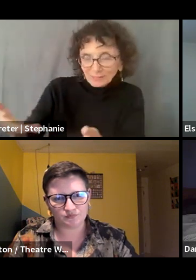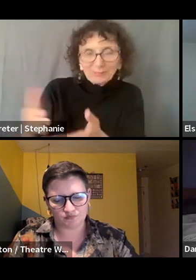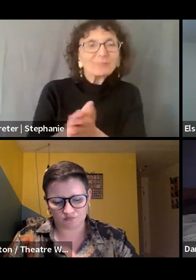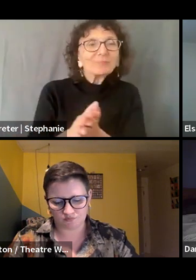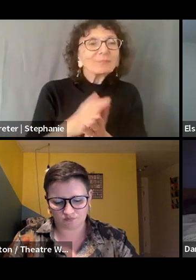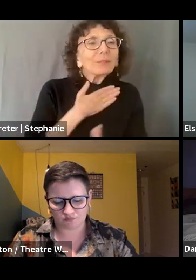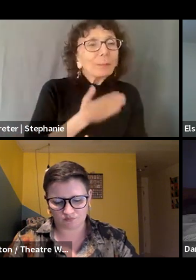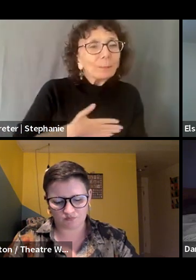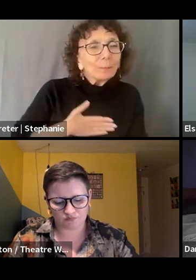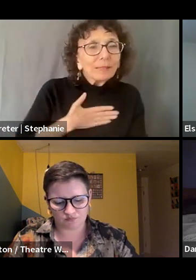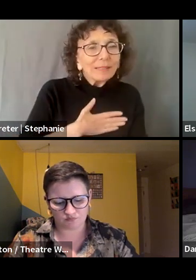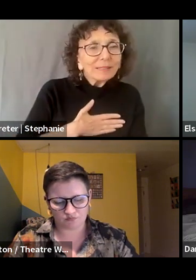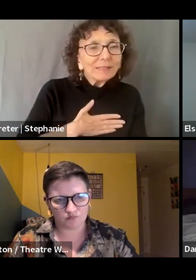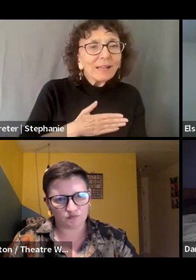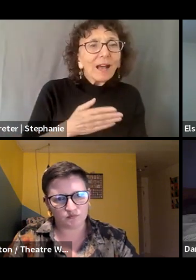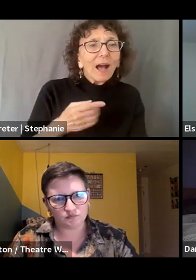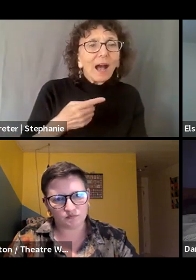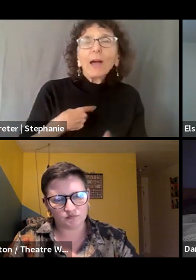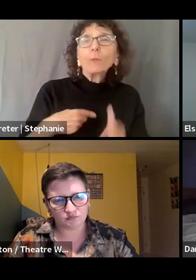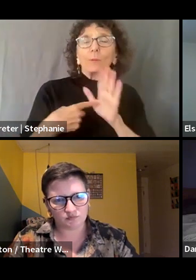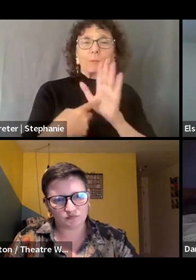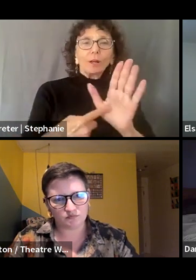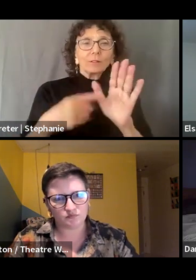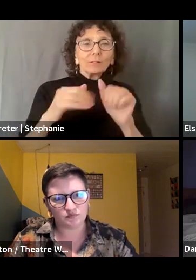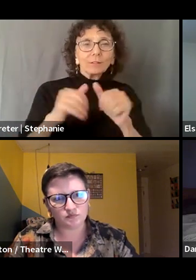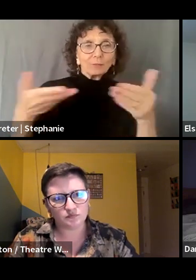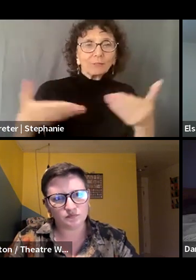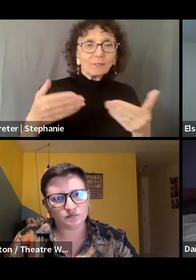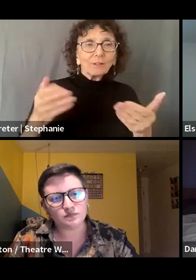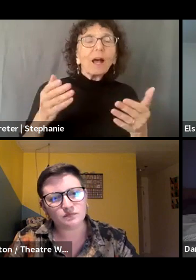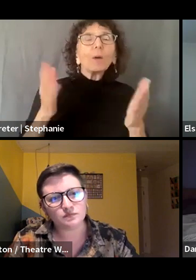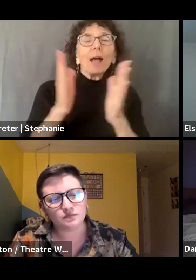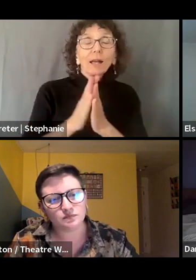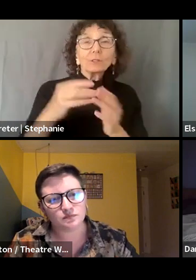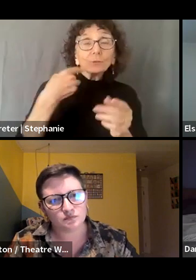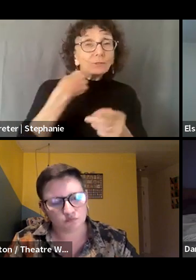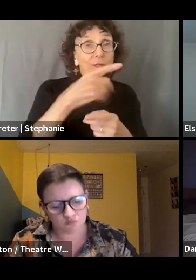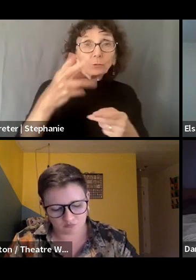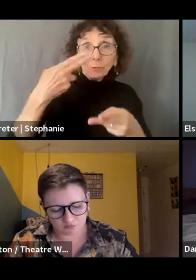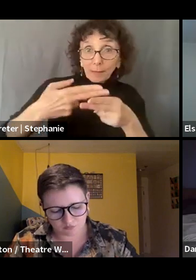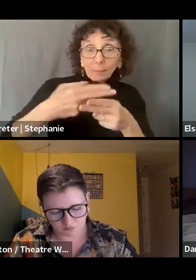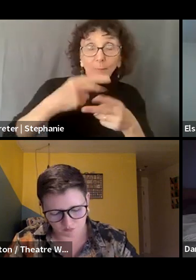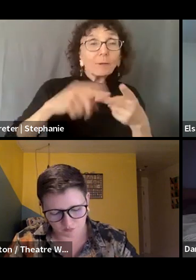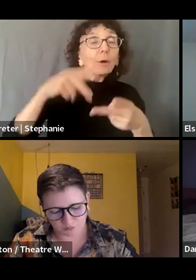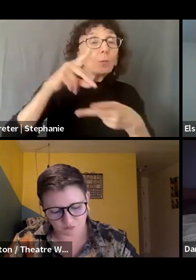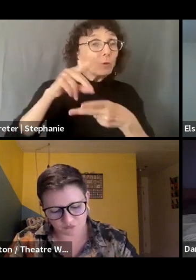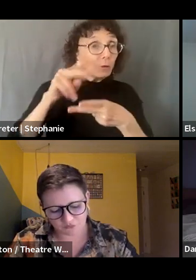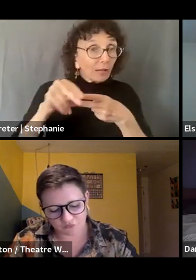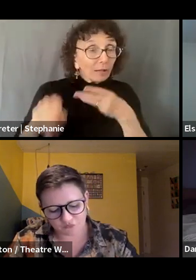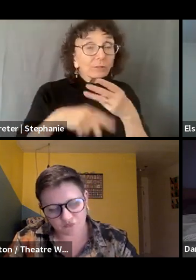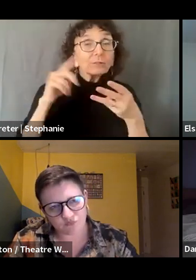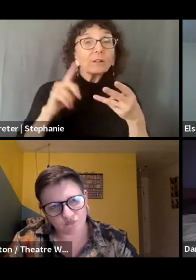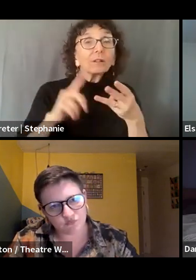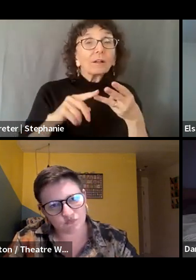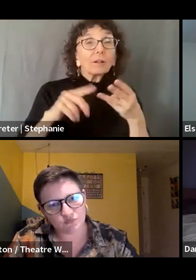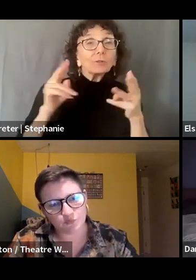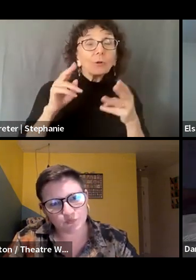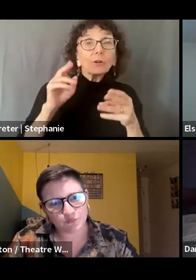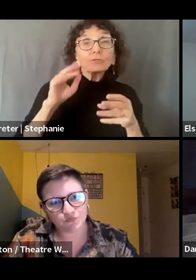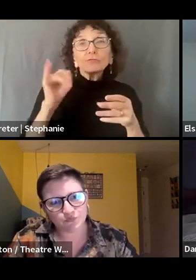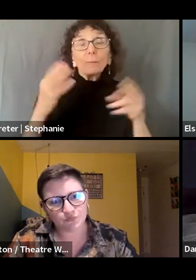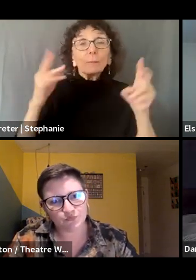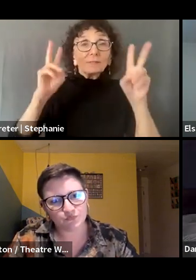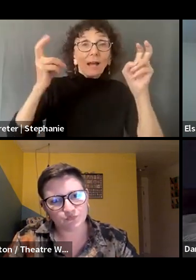would, folks, I will model our introductions by asking that you share your name, your pronouns, your title, and your role